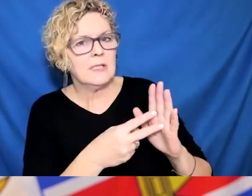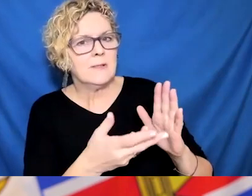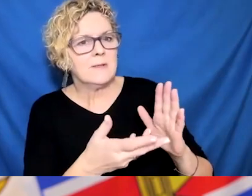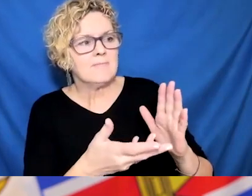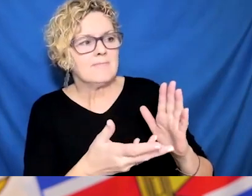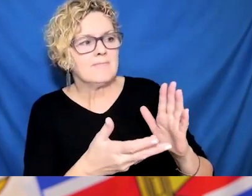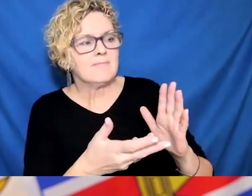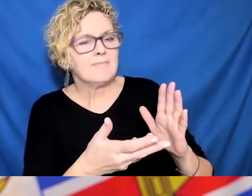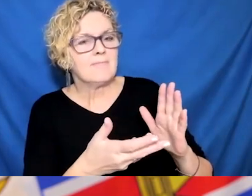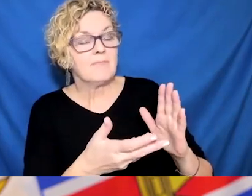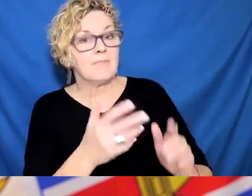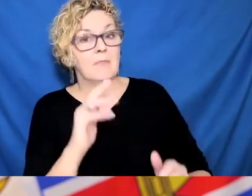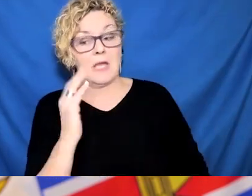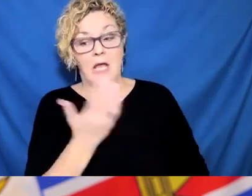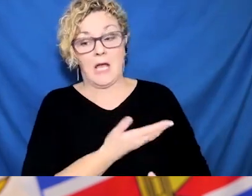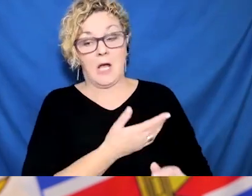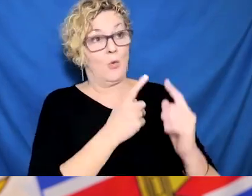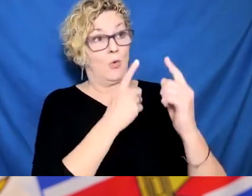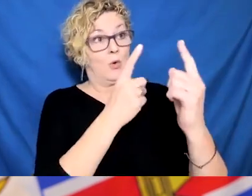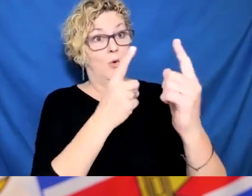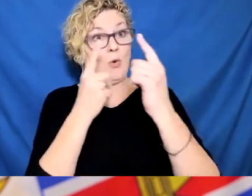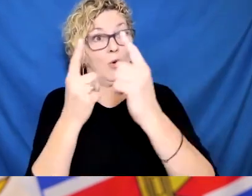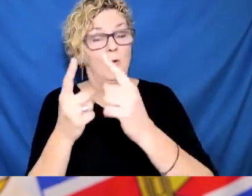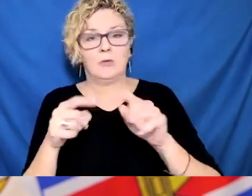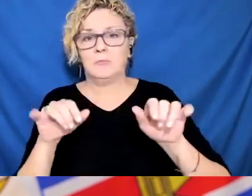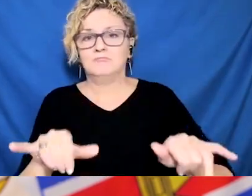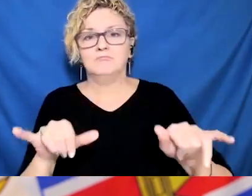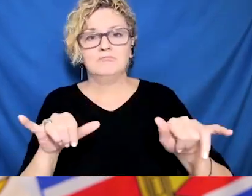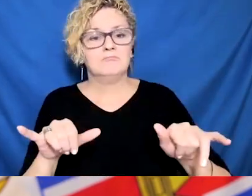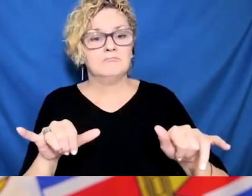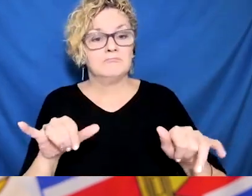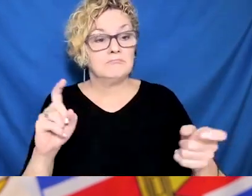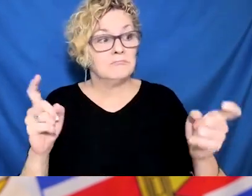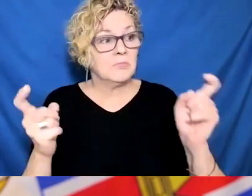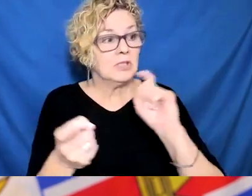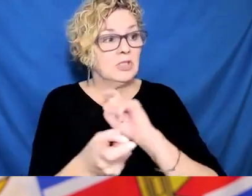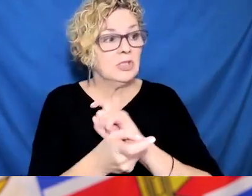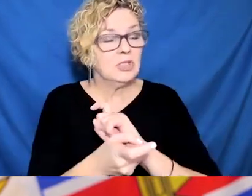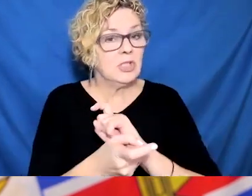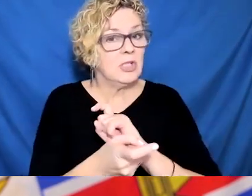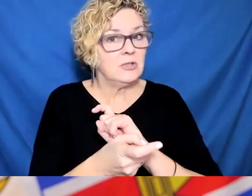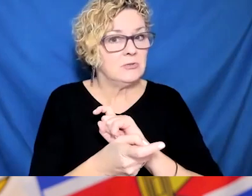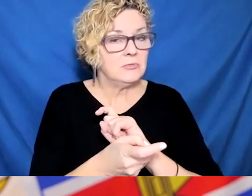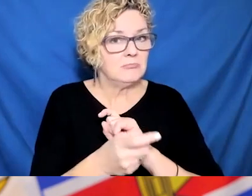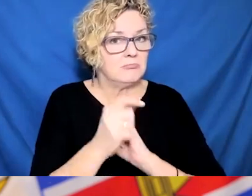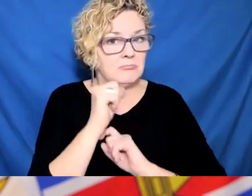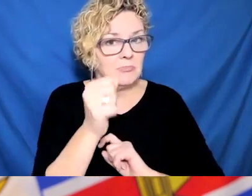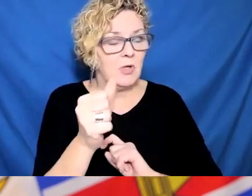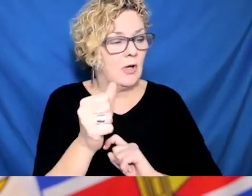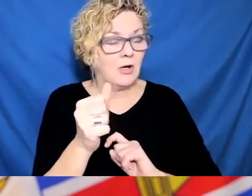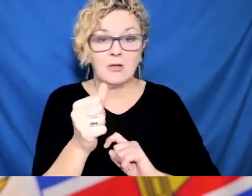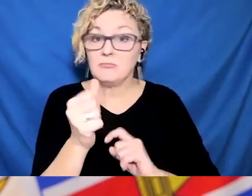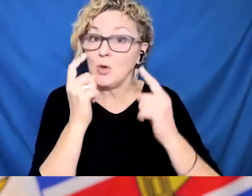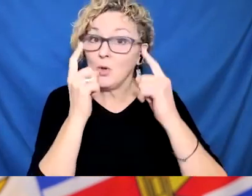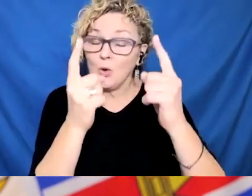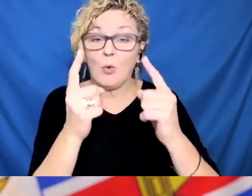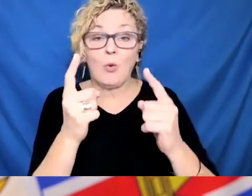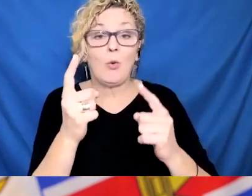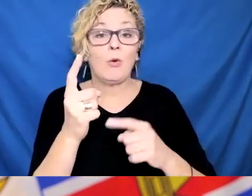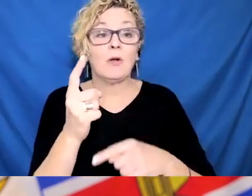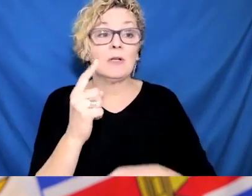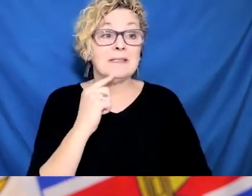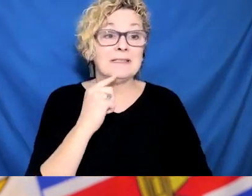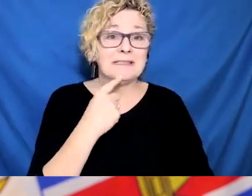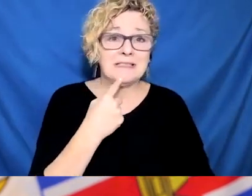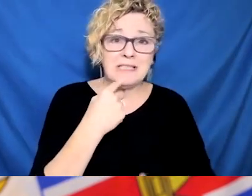a number of times over this past month. This surprised us. It came out of places where there was